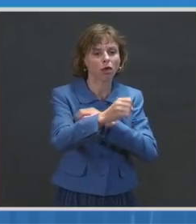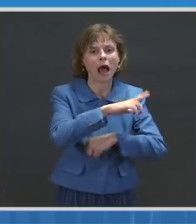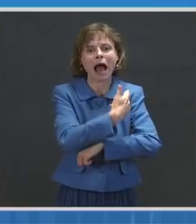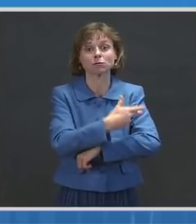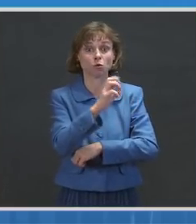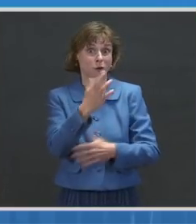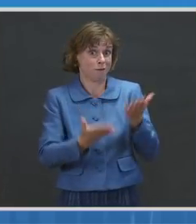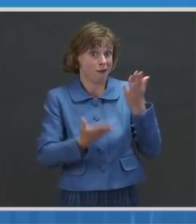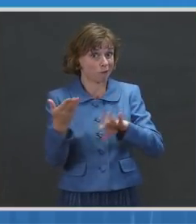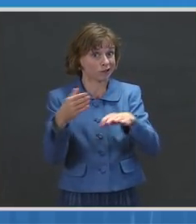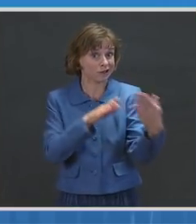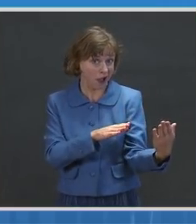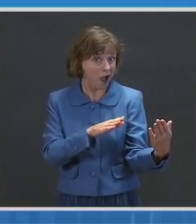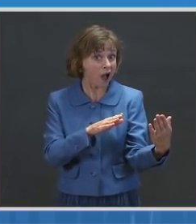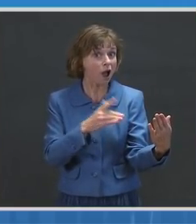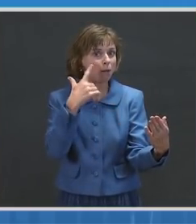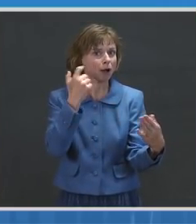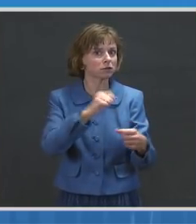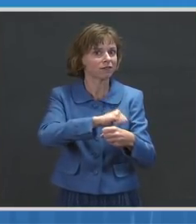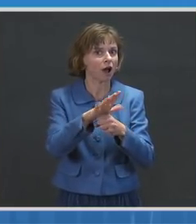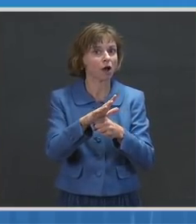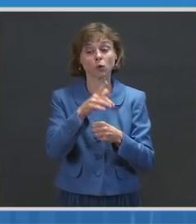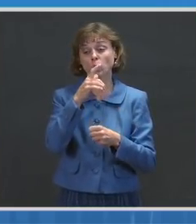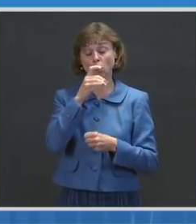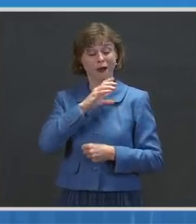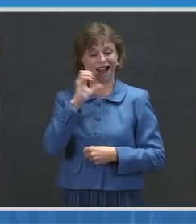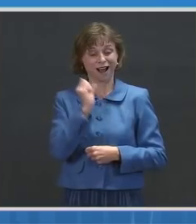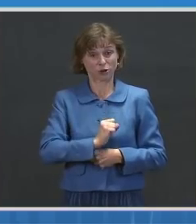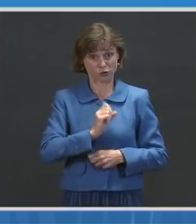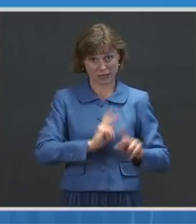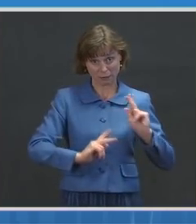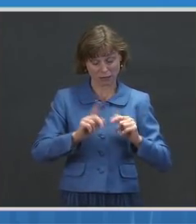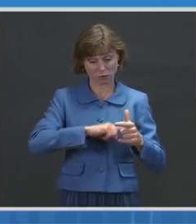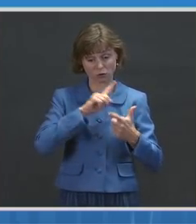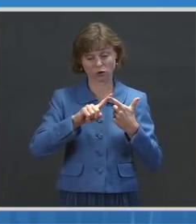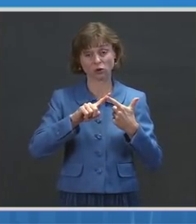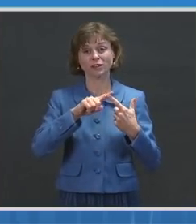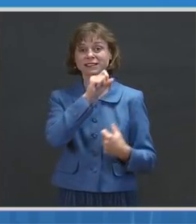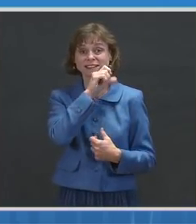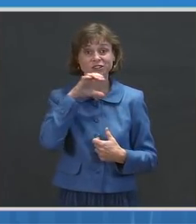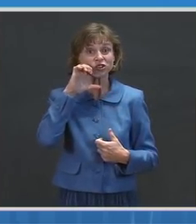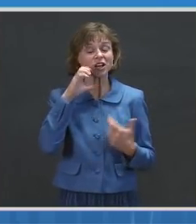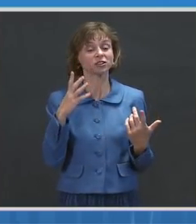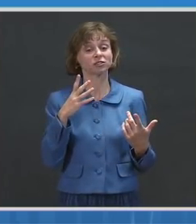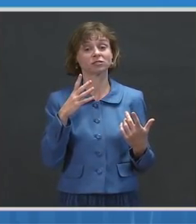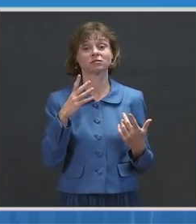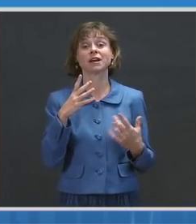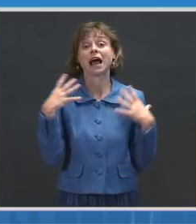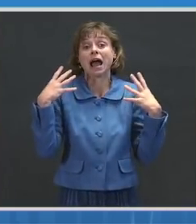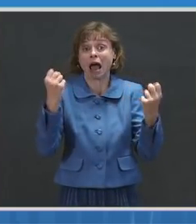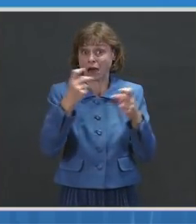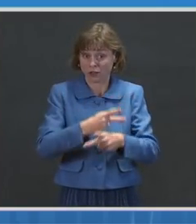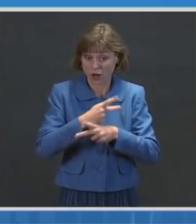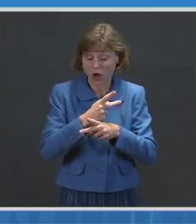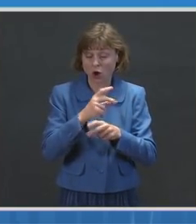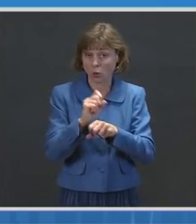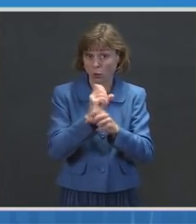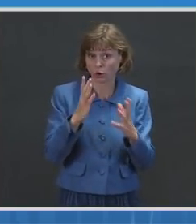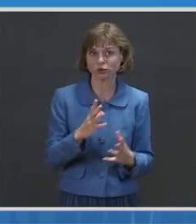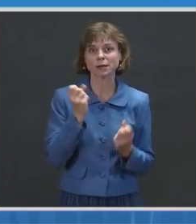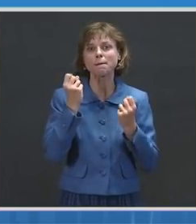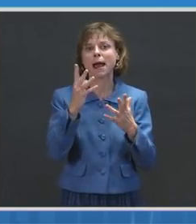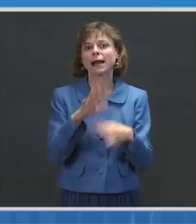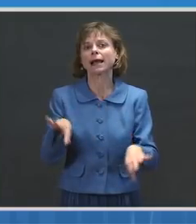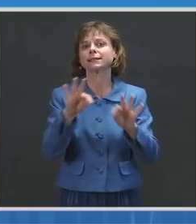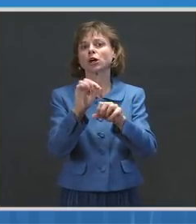elderly, seniors, frontline healthcare workers, and many essential workers. According to a recent CDC